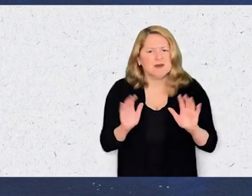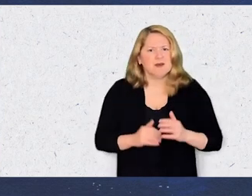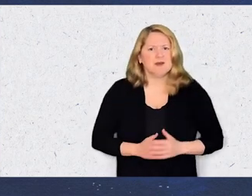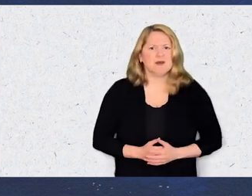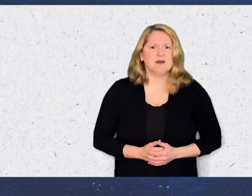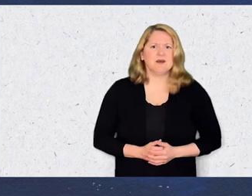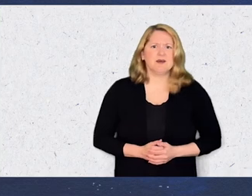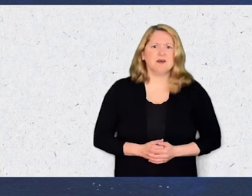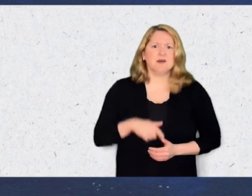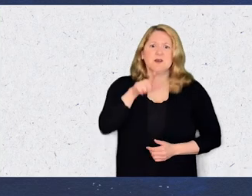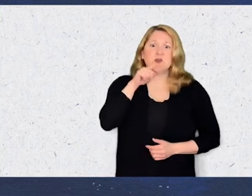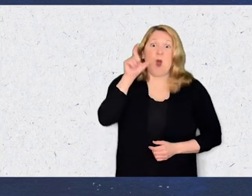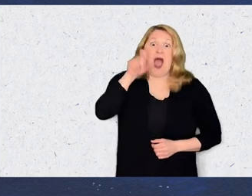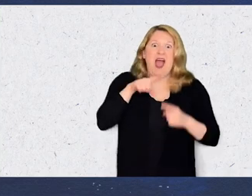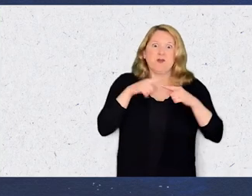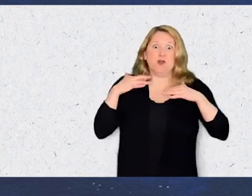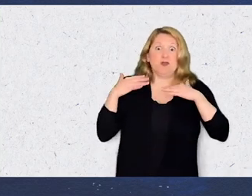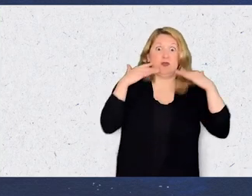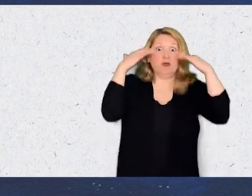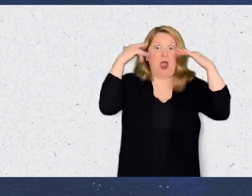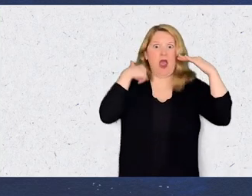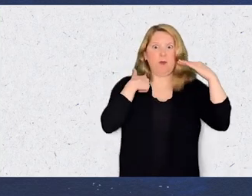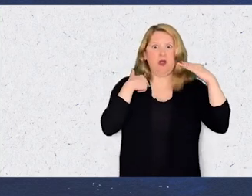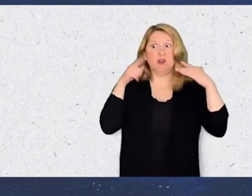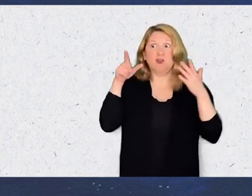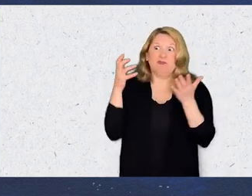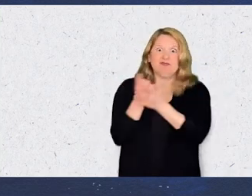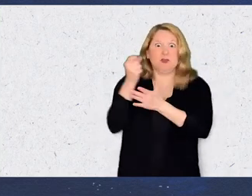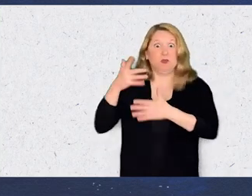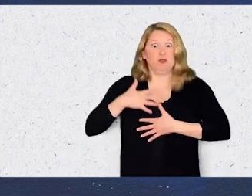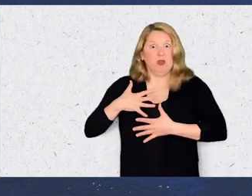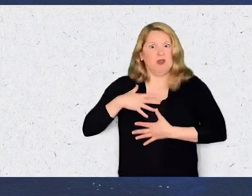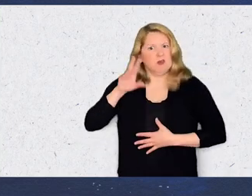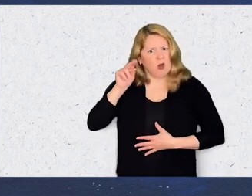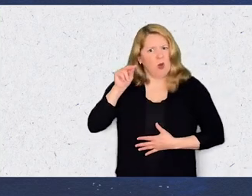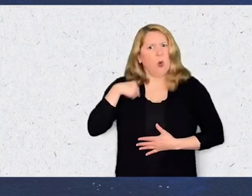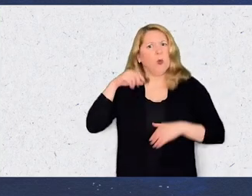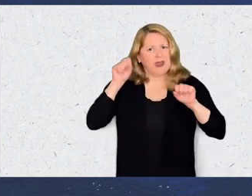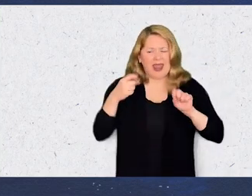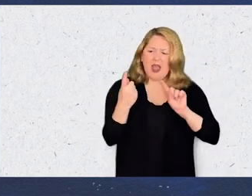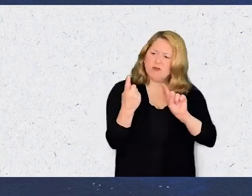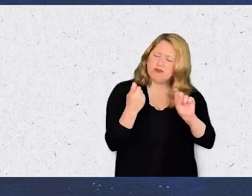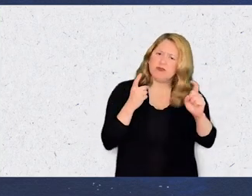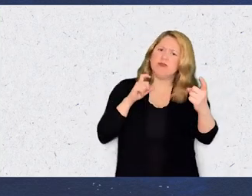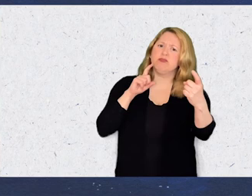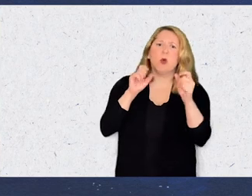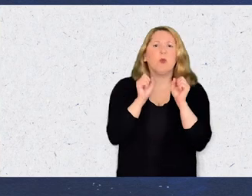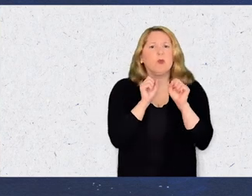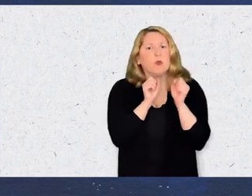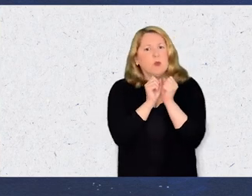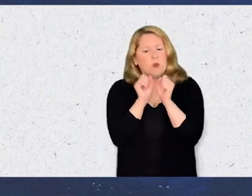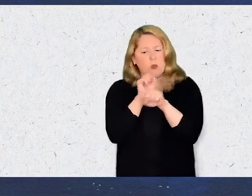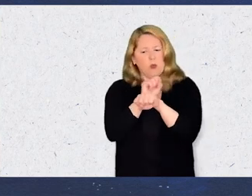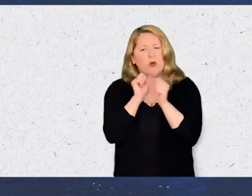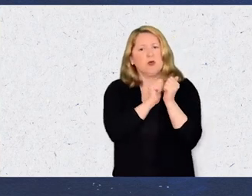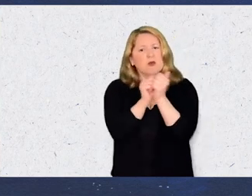reason. You do not have to drown me to breathe, we can wade to the shore together.